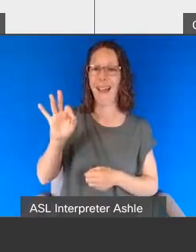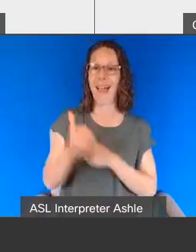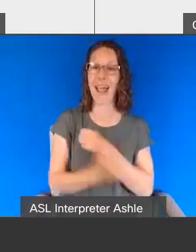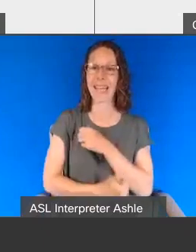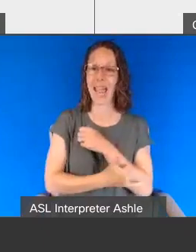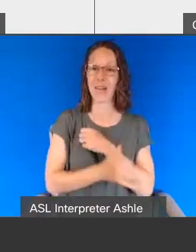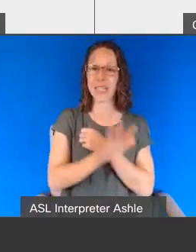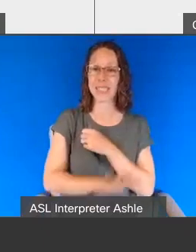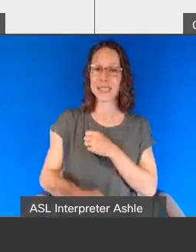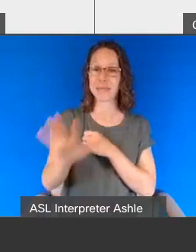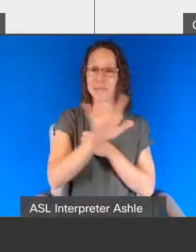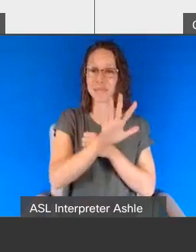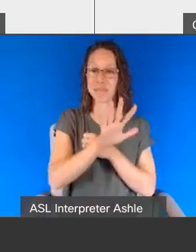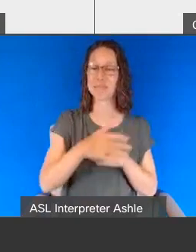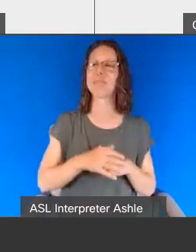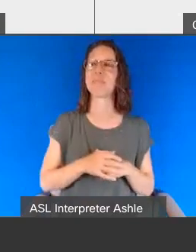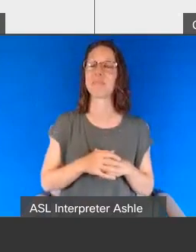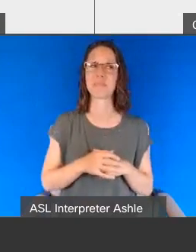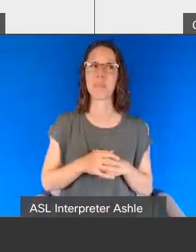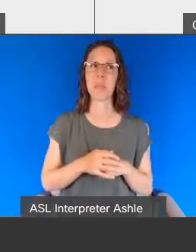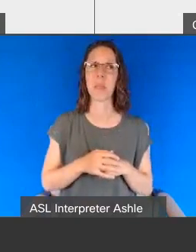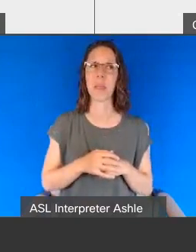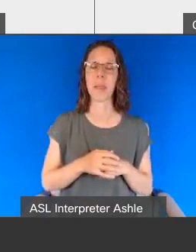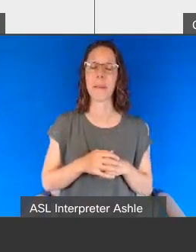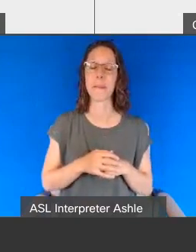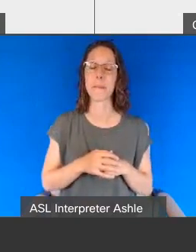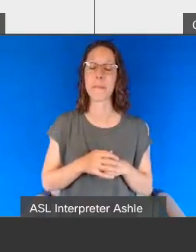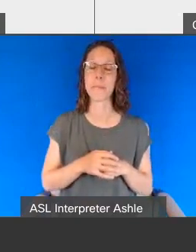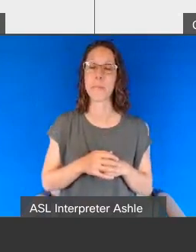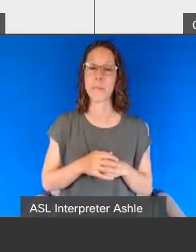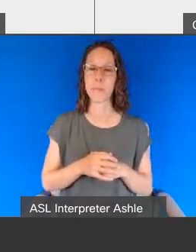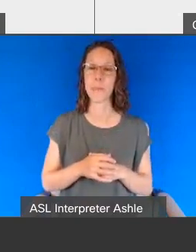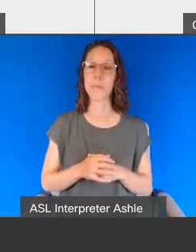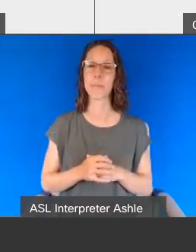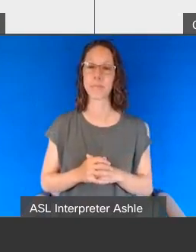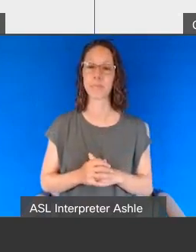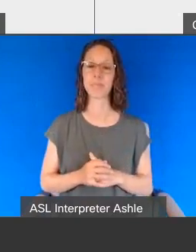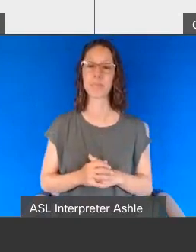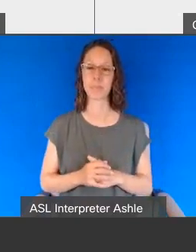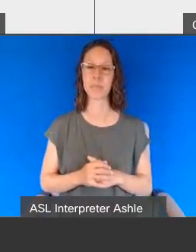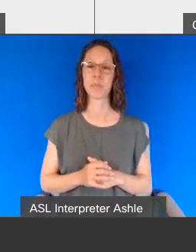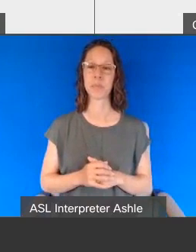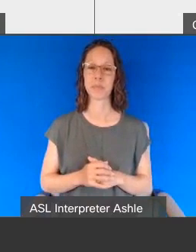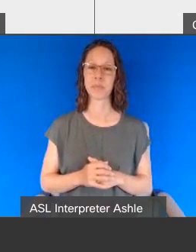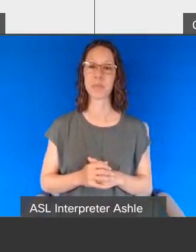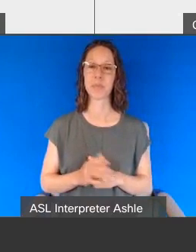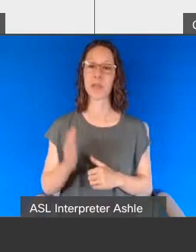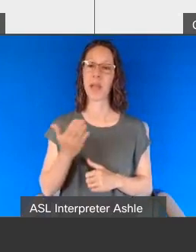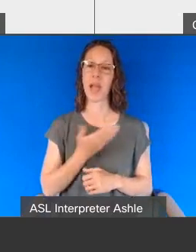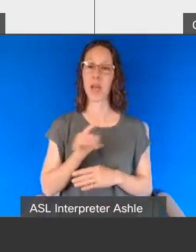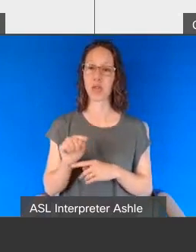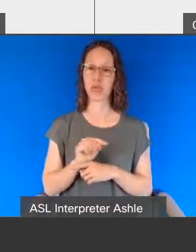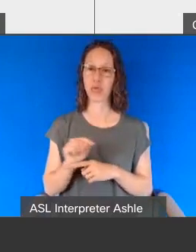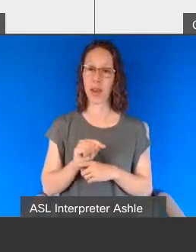area we are trying to put our trainings in a